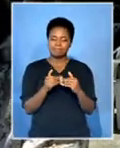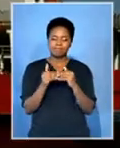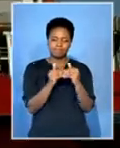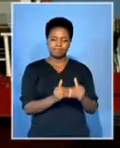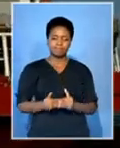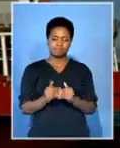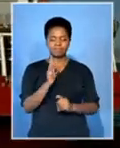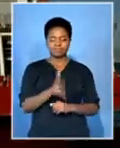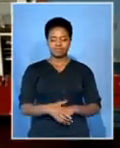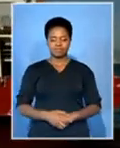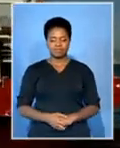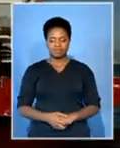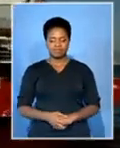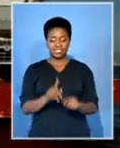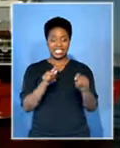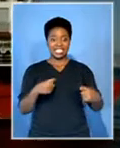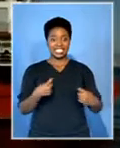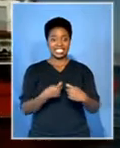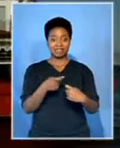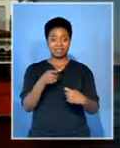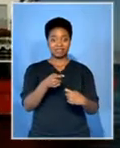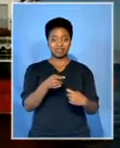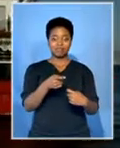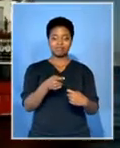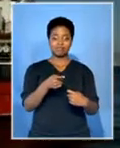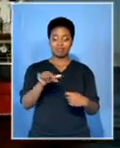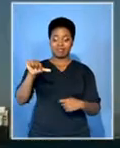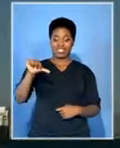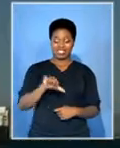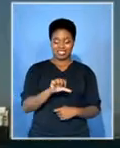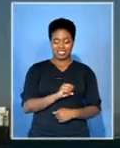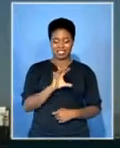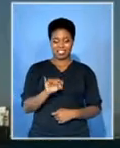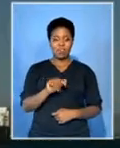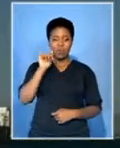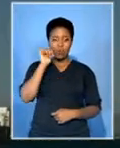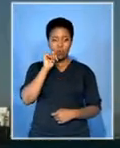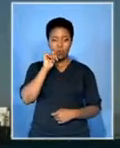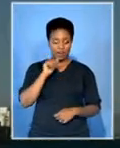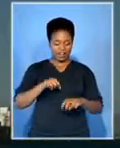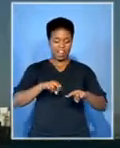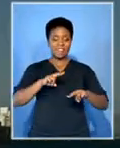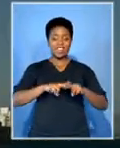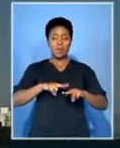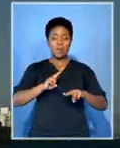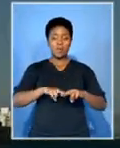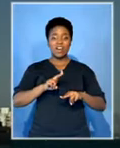The takeover team is due to arrive back on home soil in February 2015.